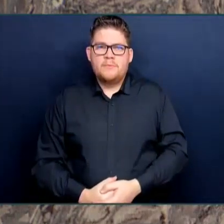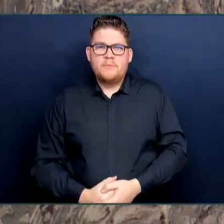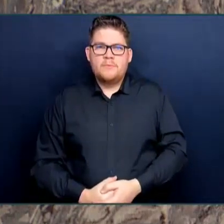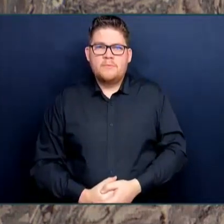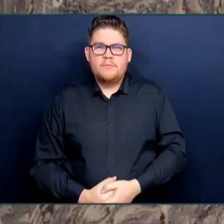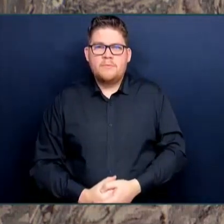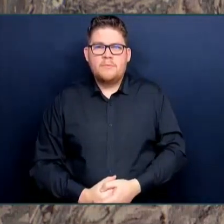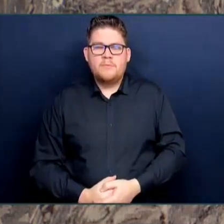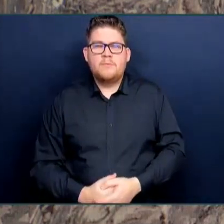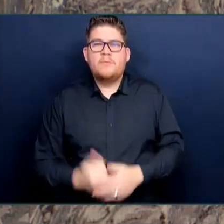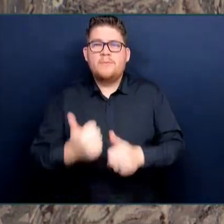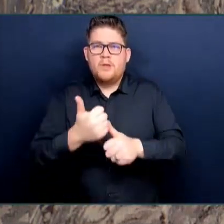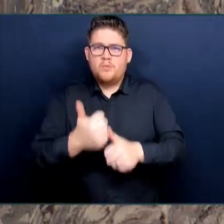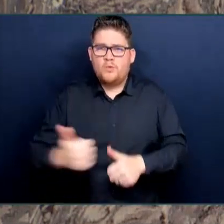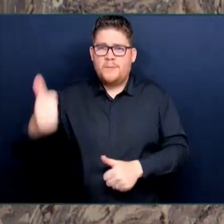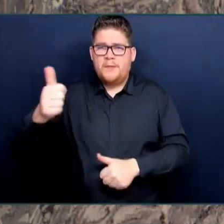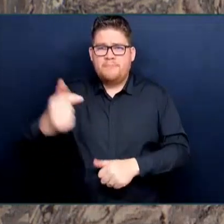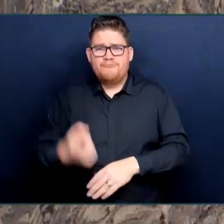hot air for British Columbians.